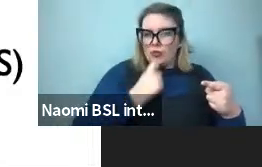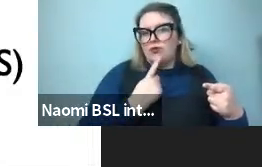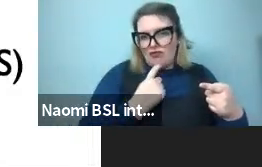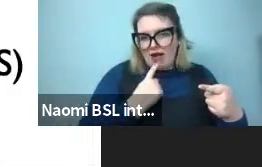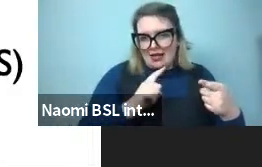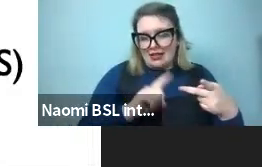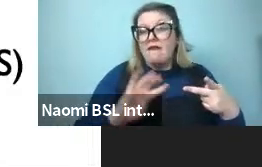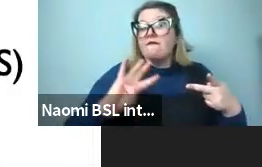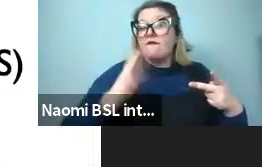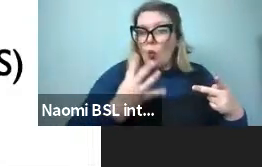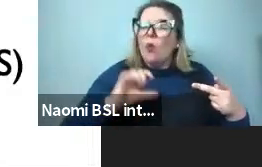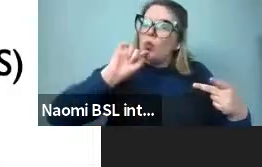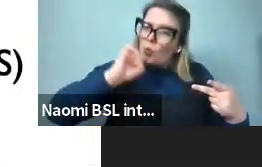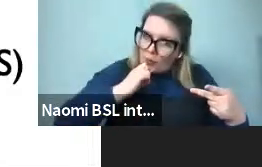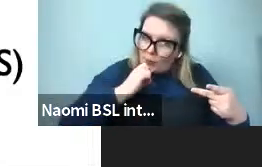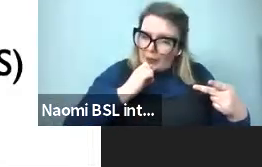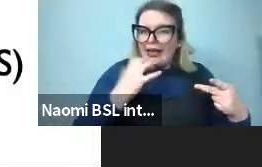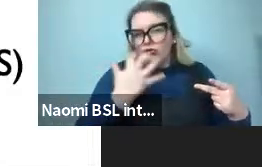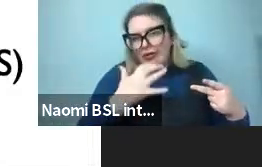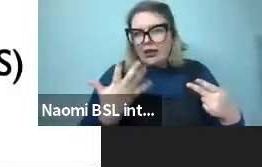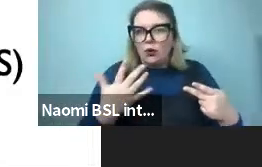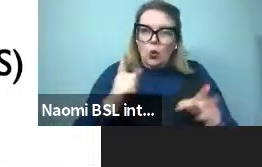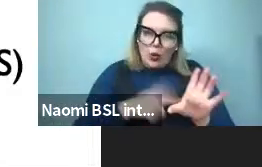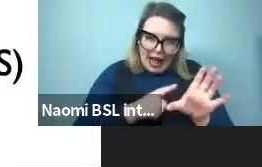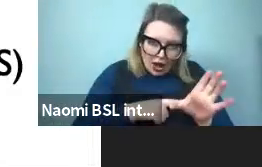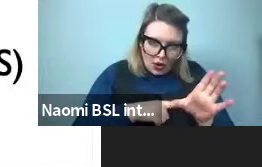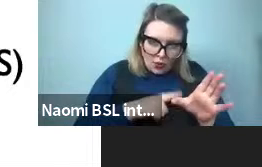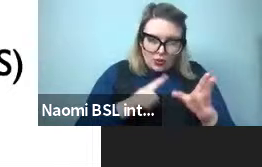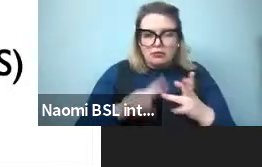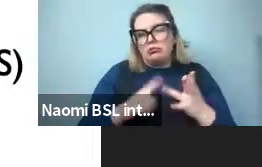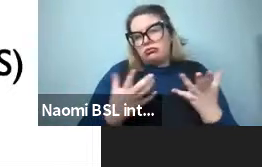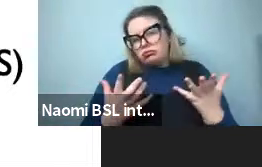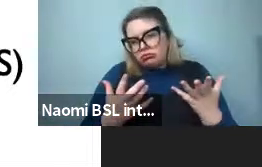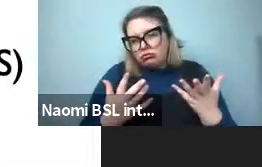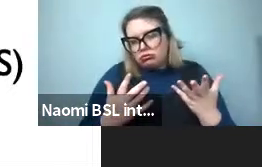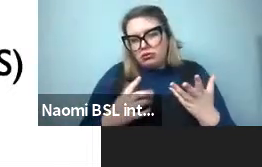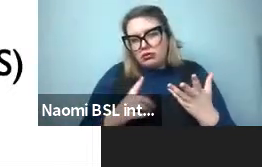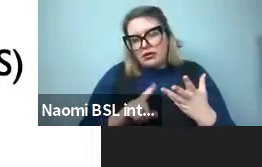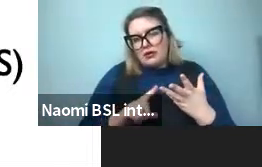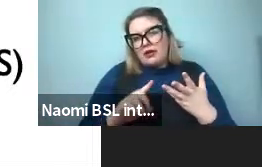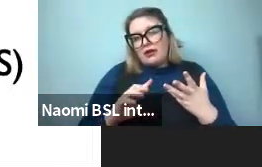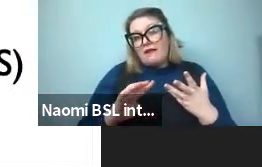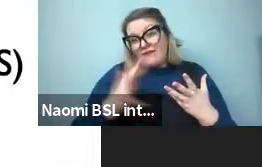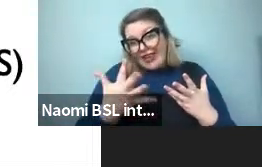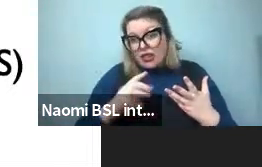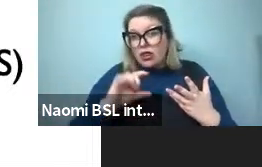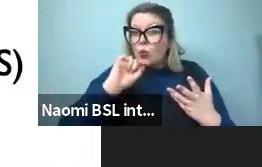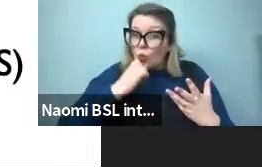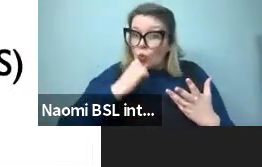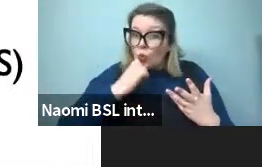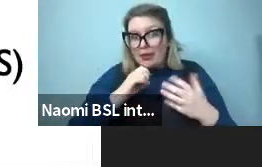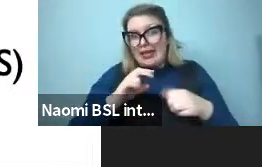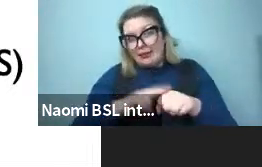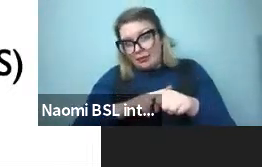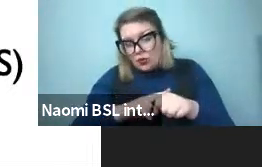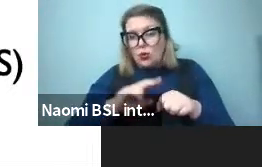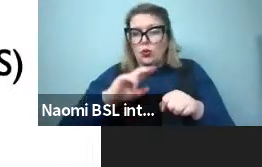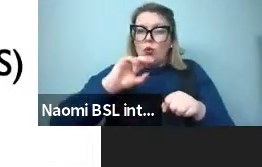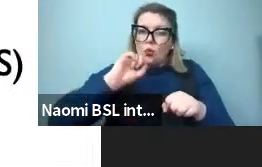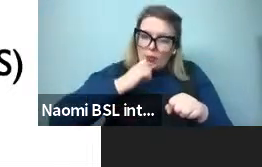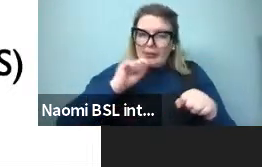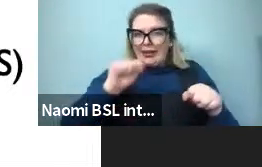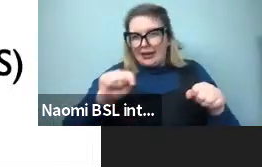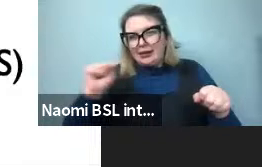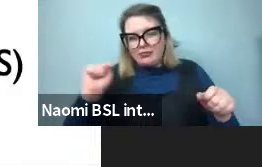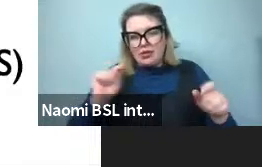fourth, it would correspond to green or yellow, English. And if there was a fifth, it would be the other. If it's a sixth, it's blue, and so